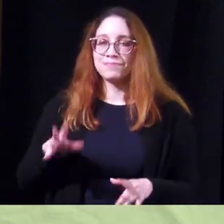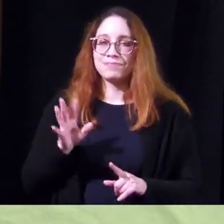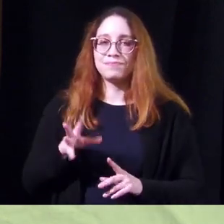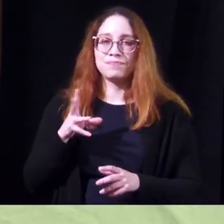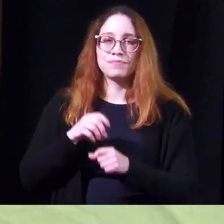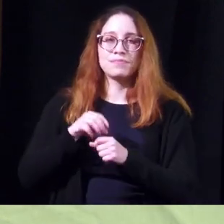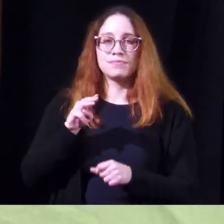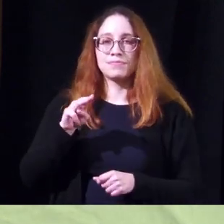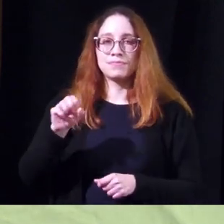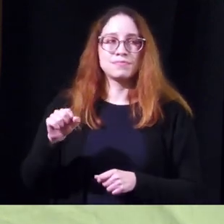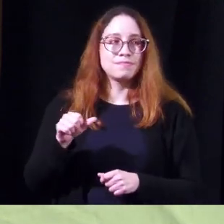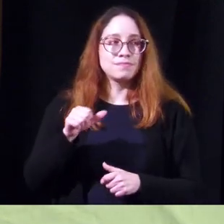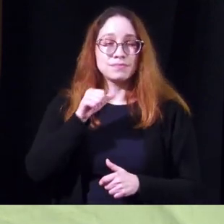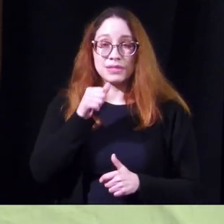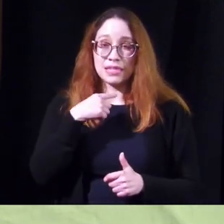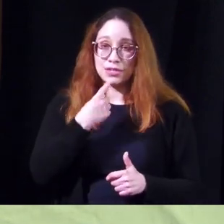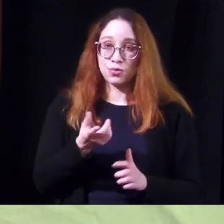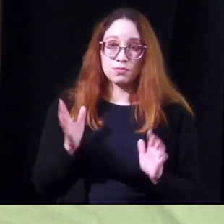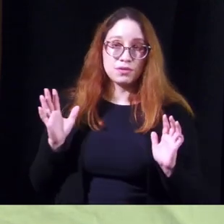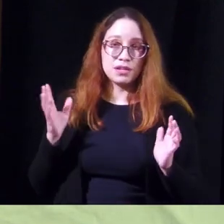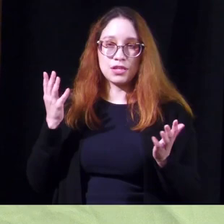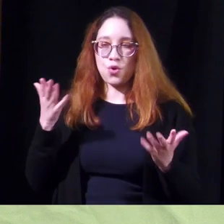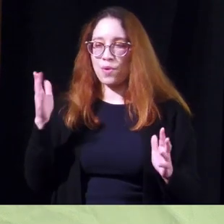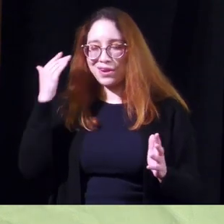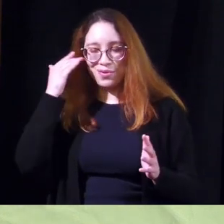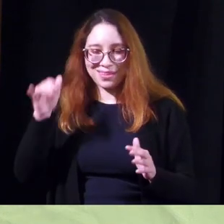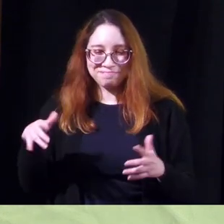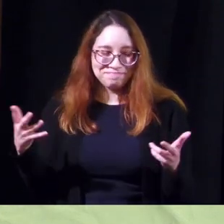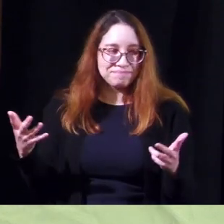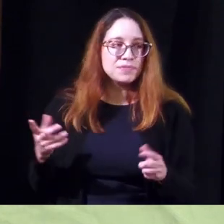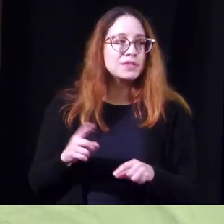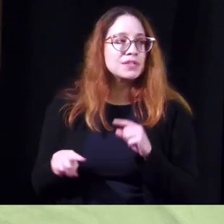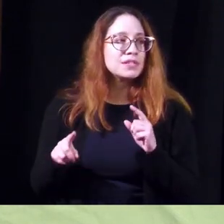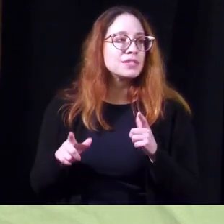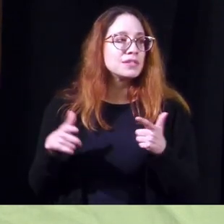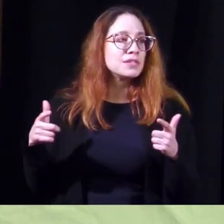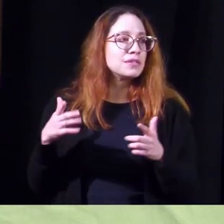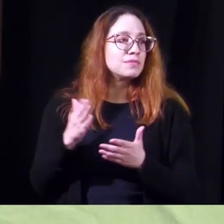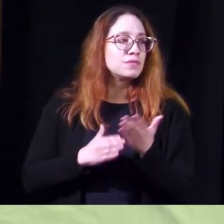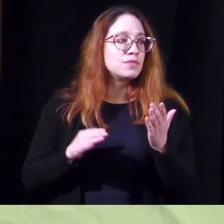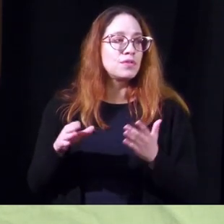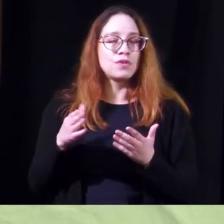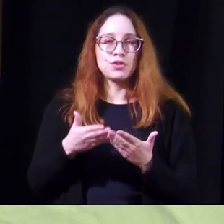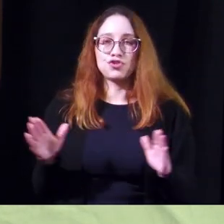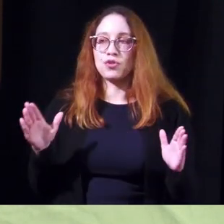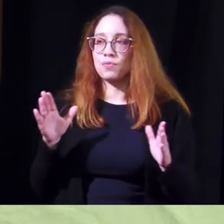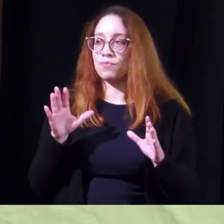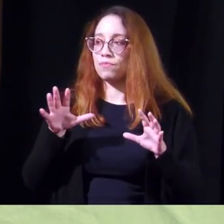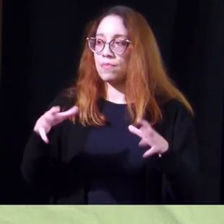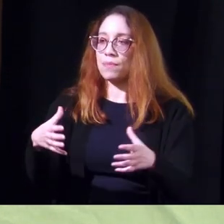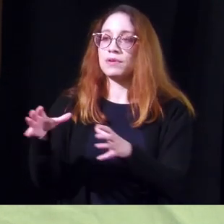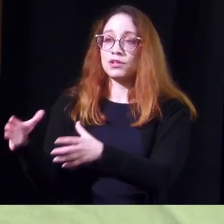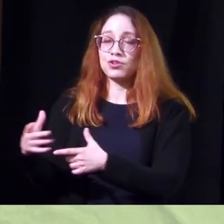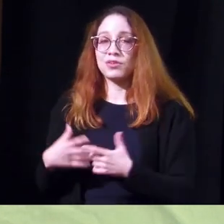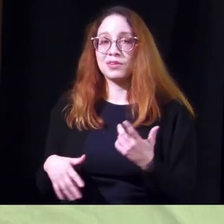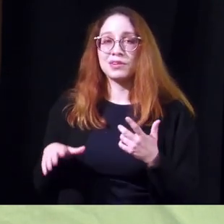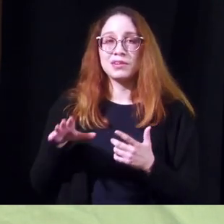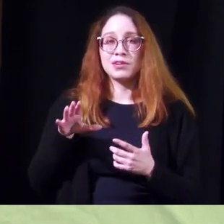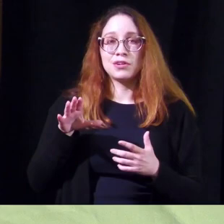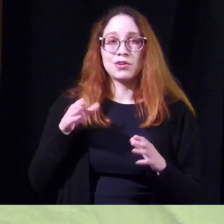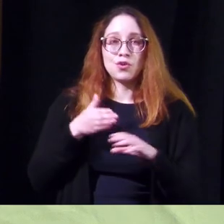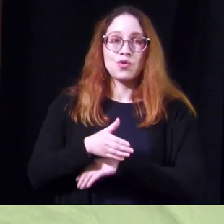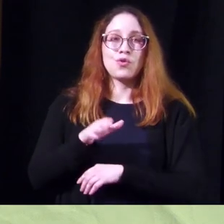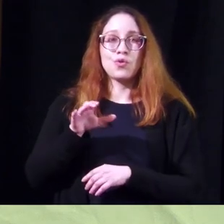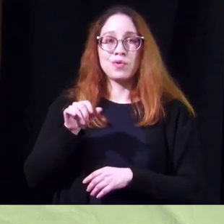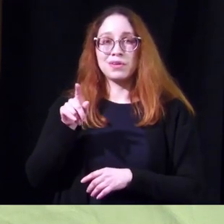part of ms i'm not telling you anything you don't know uh it's a major part of the general population too overactive bladder again